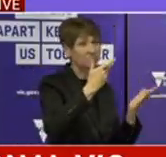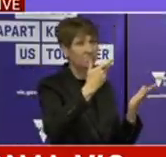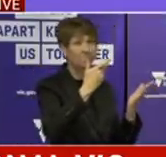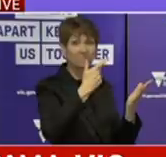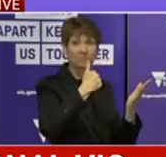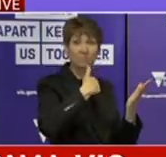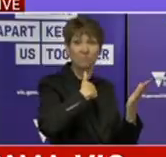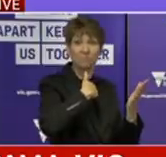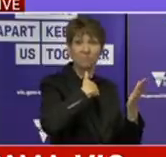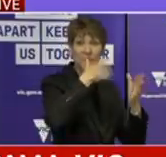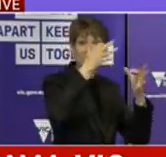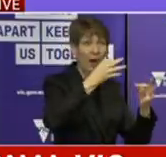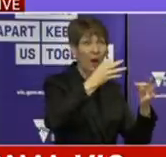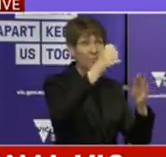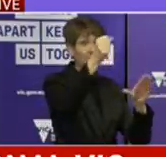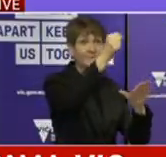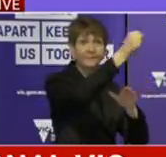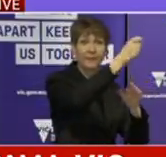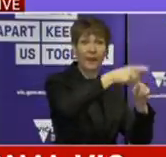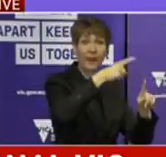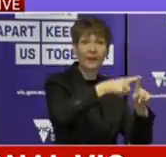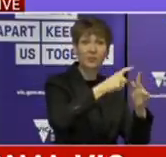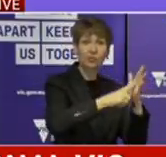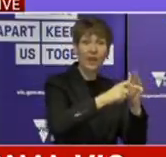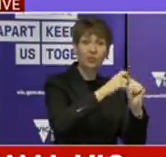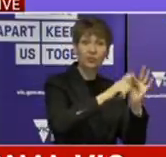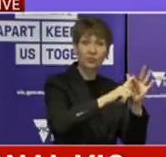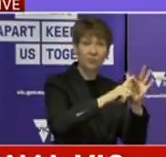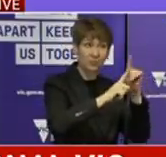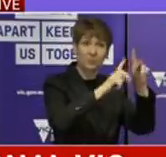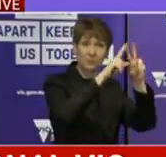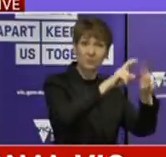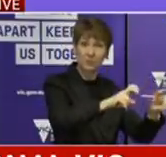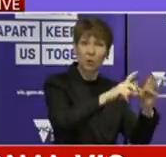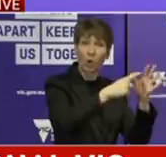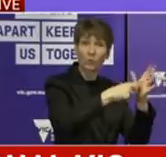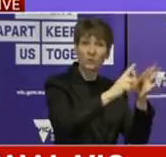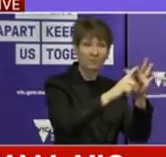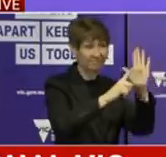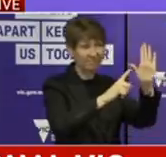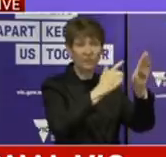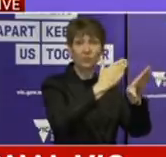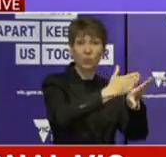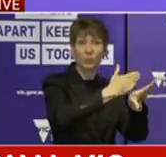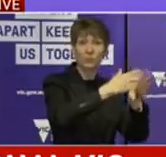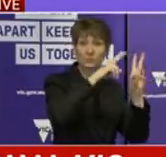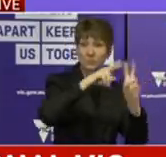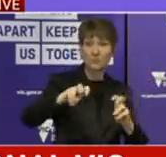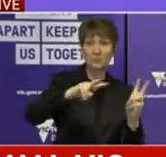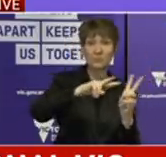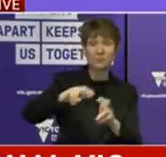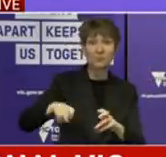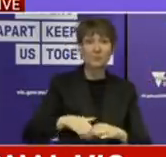particular security firm was a party that had legal representation at the Board,